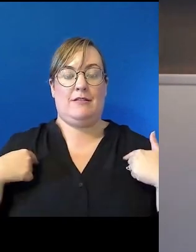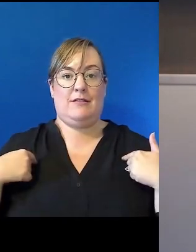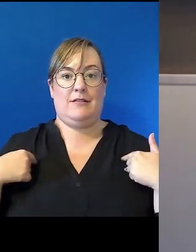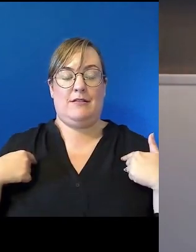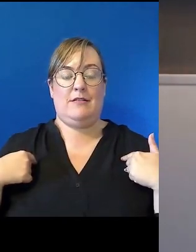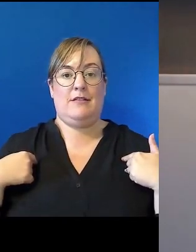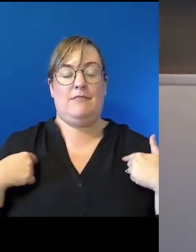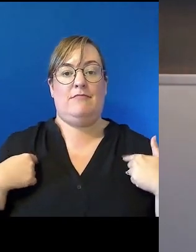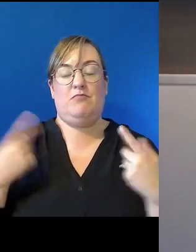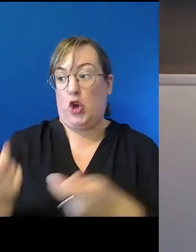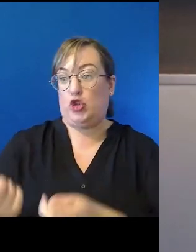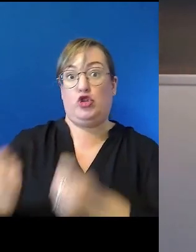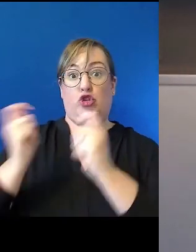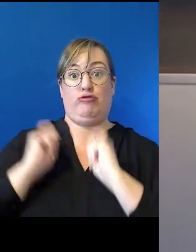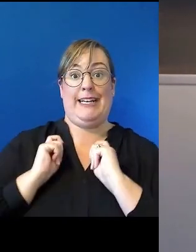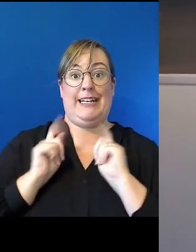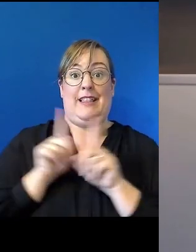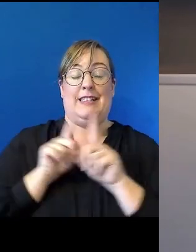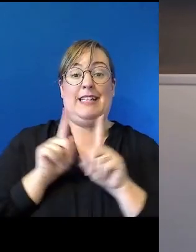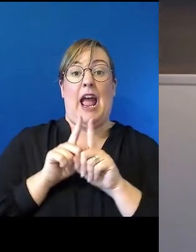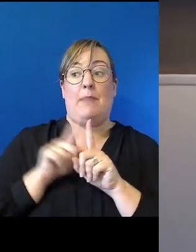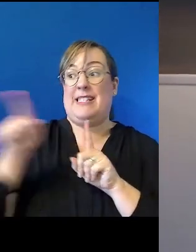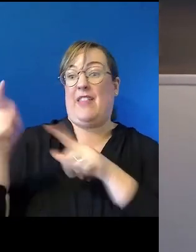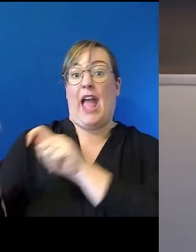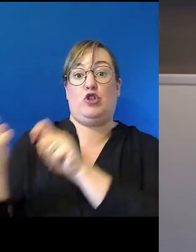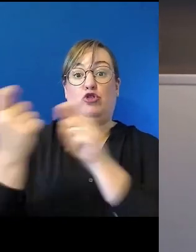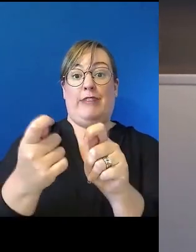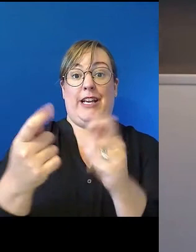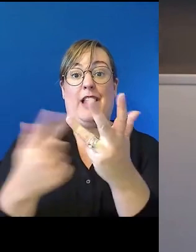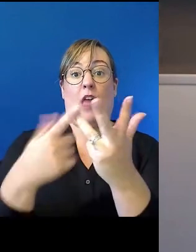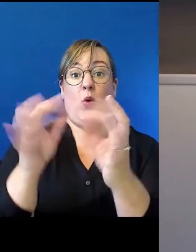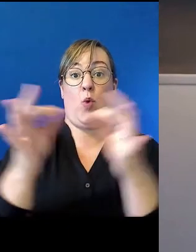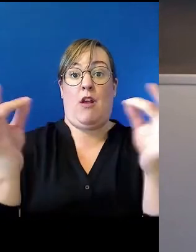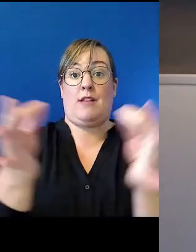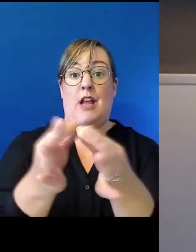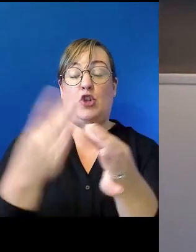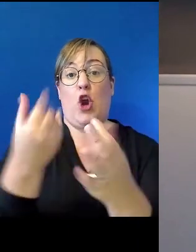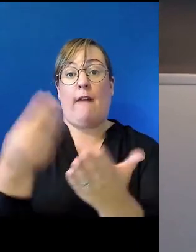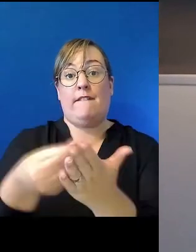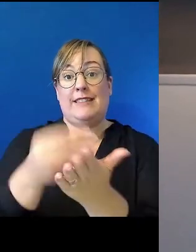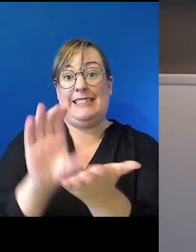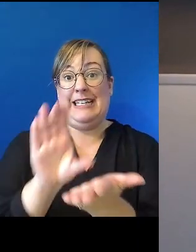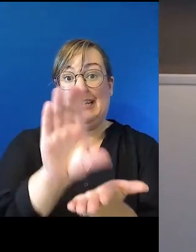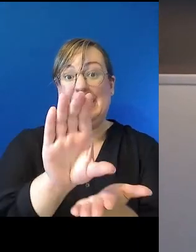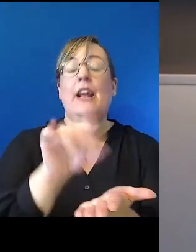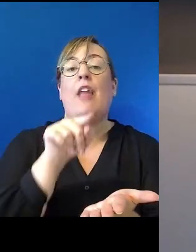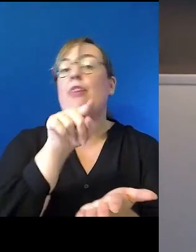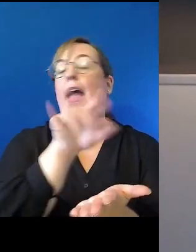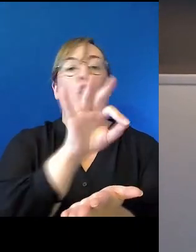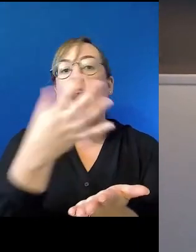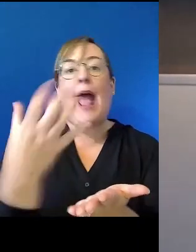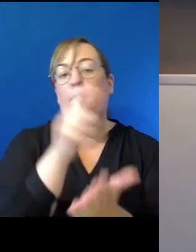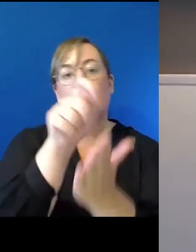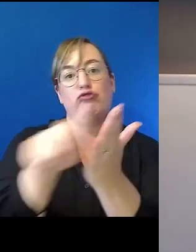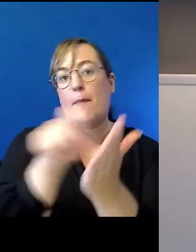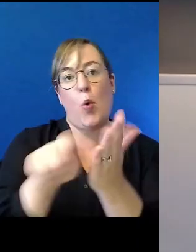treat us the same as they treat many other organisations that are funded who have nowhere near the accountability provisions of Aboriginal